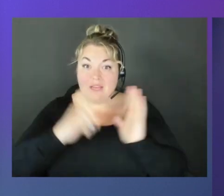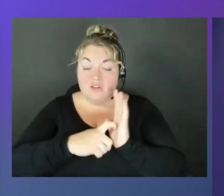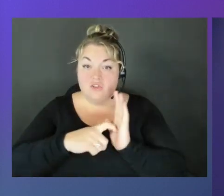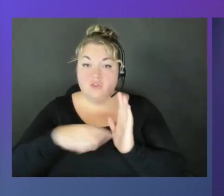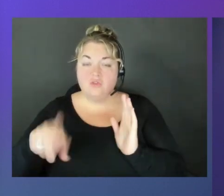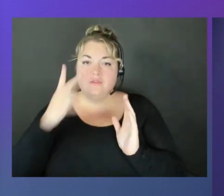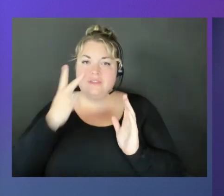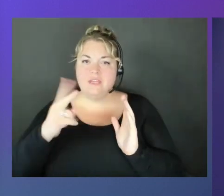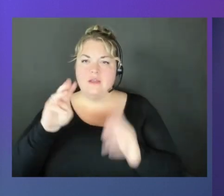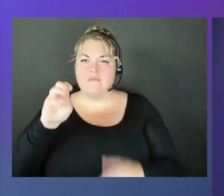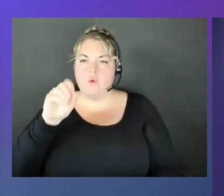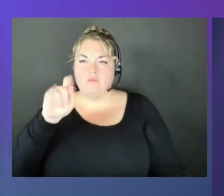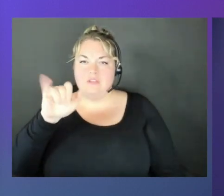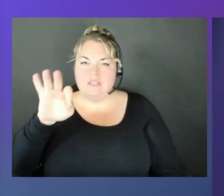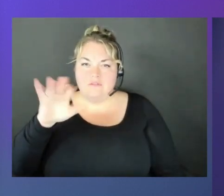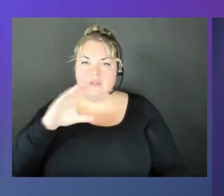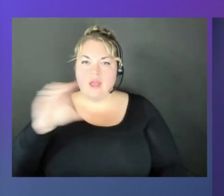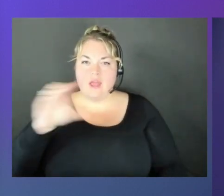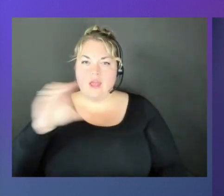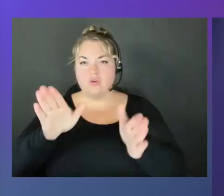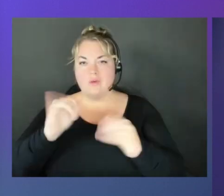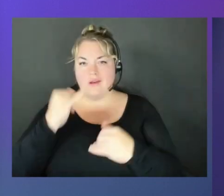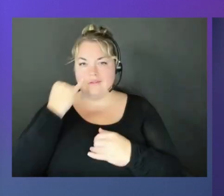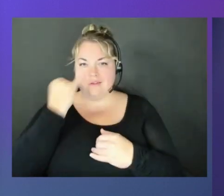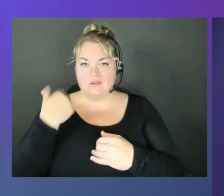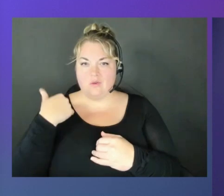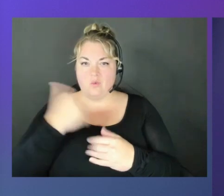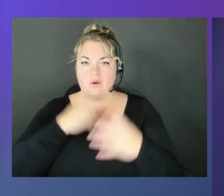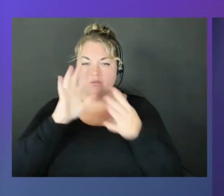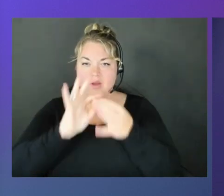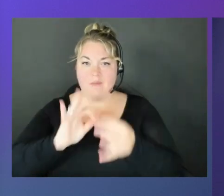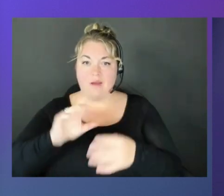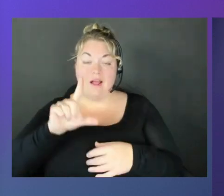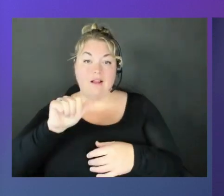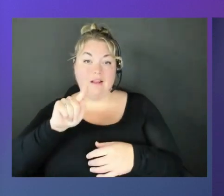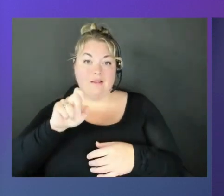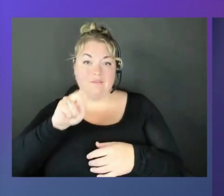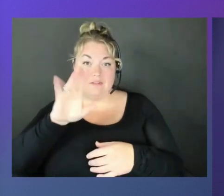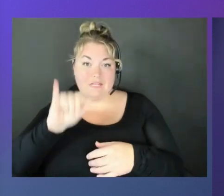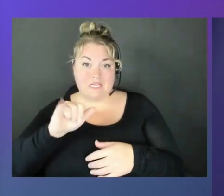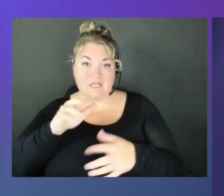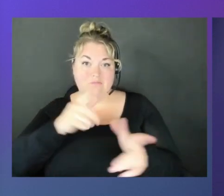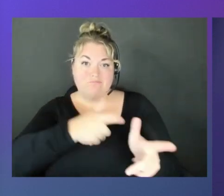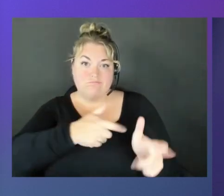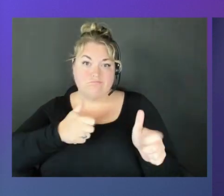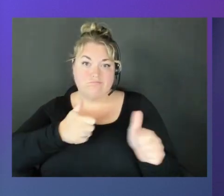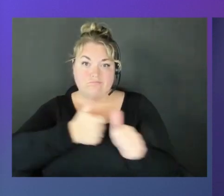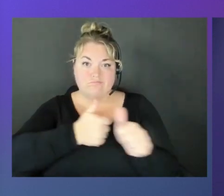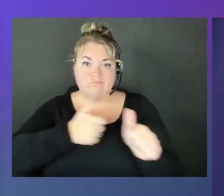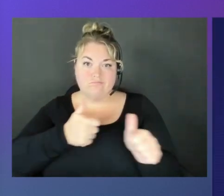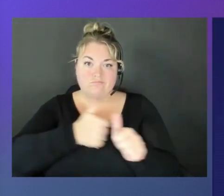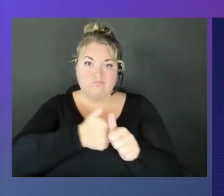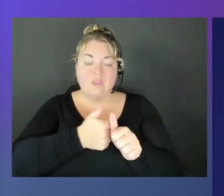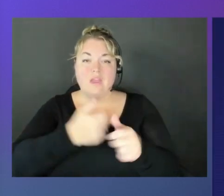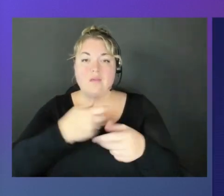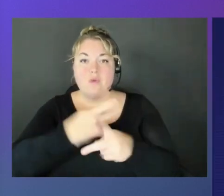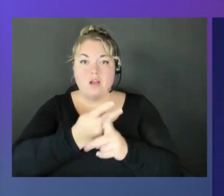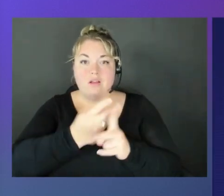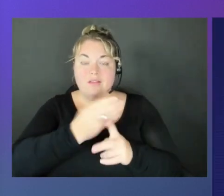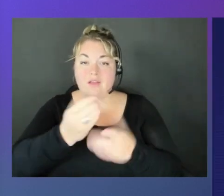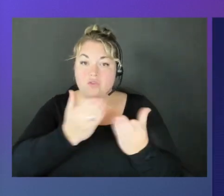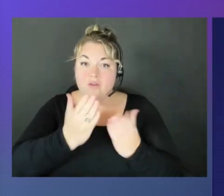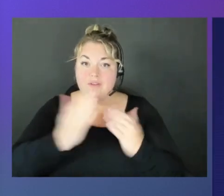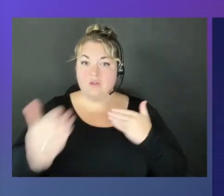some motifs and general ideas, we're talking a lot about latency, about bringing products and services closer to